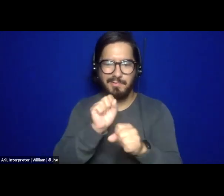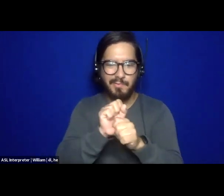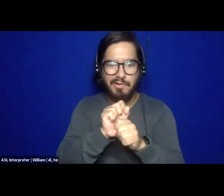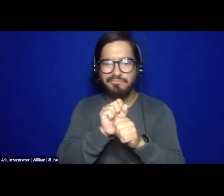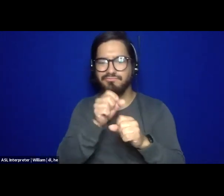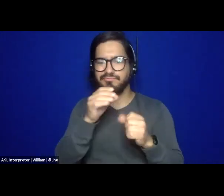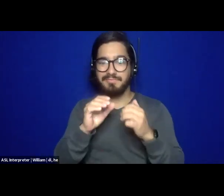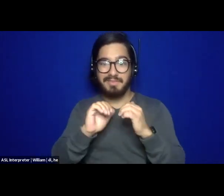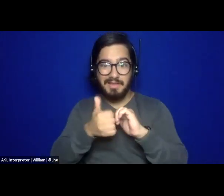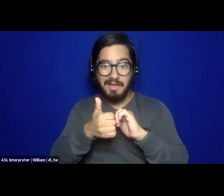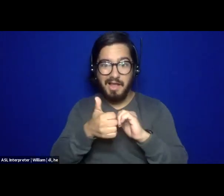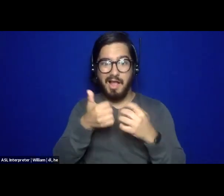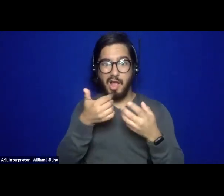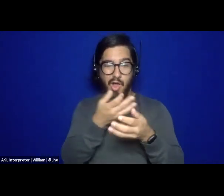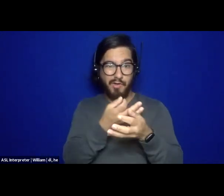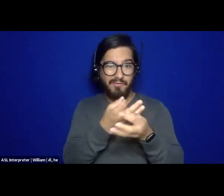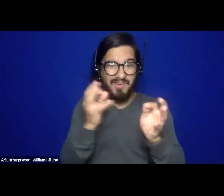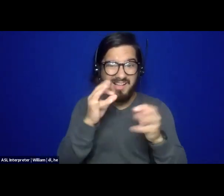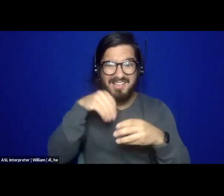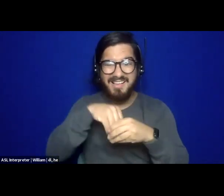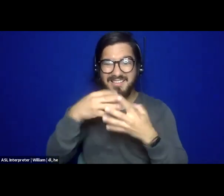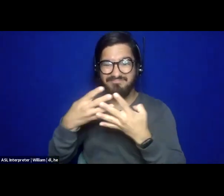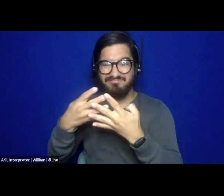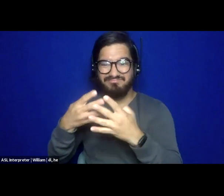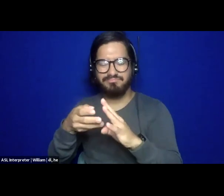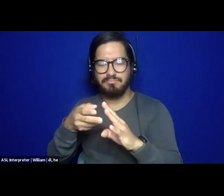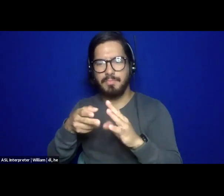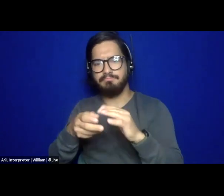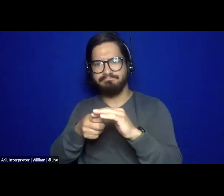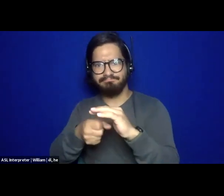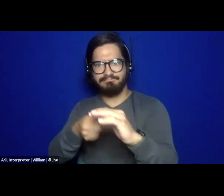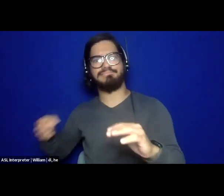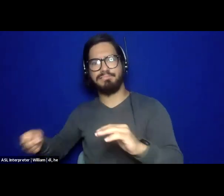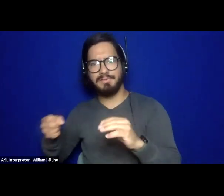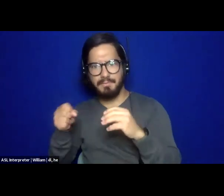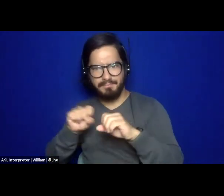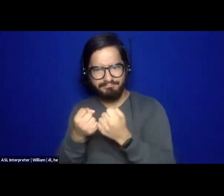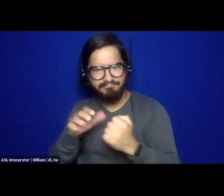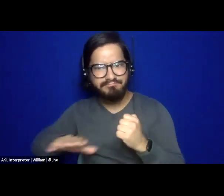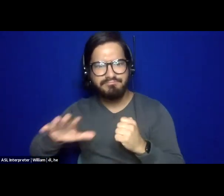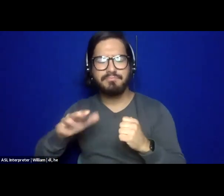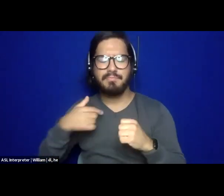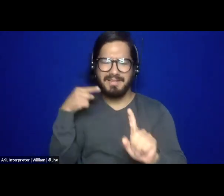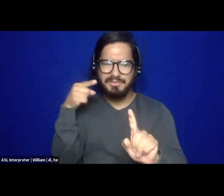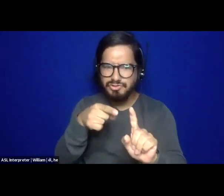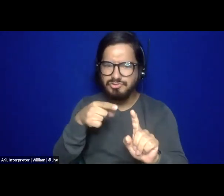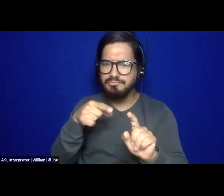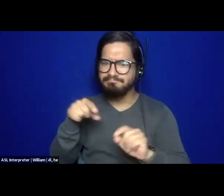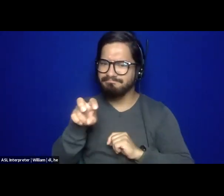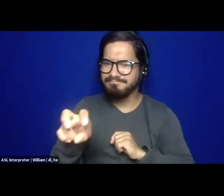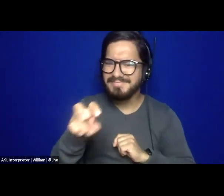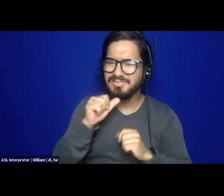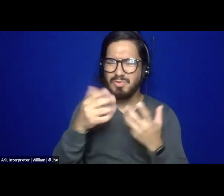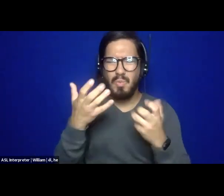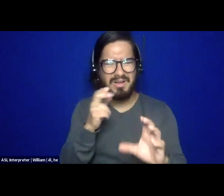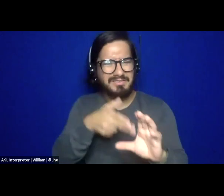of all political prisoners. And so my journey into social work was to not become a part of the profession, per se,